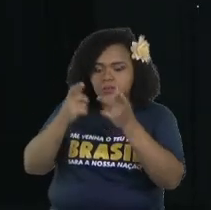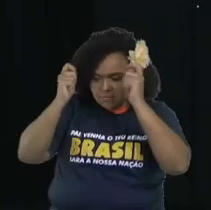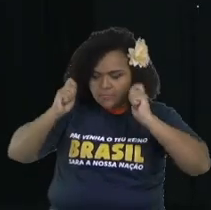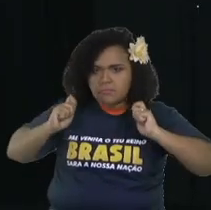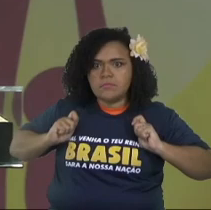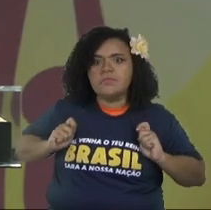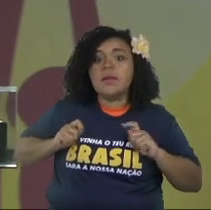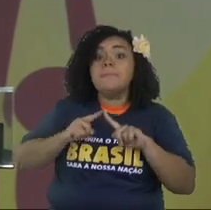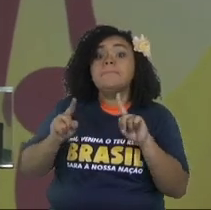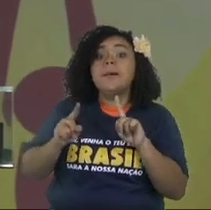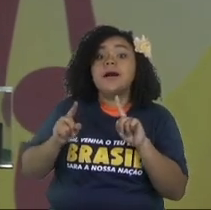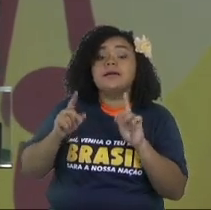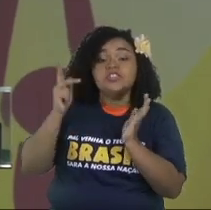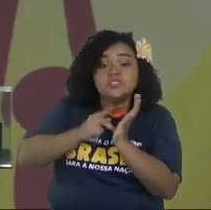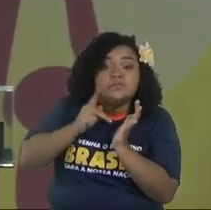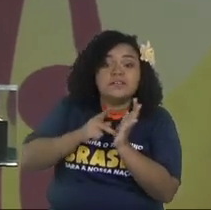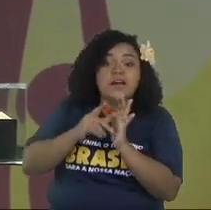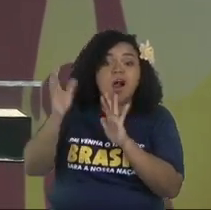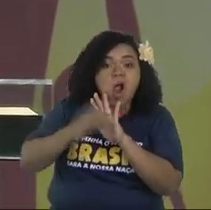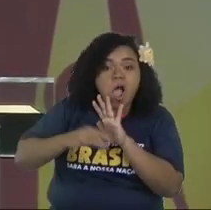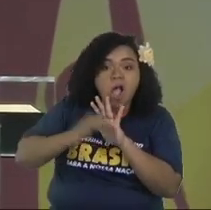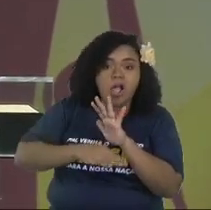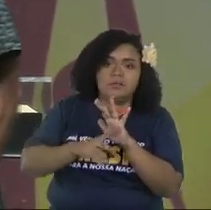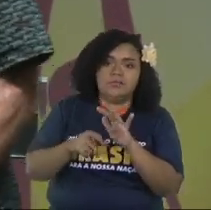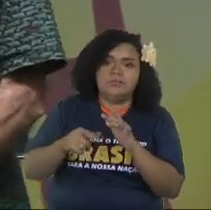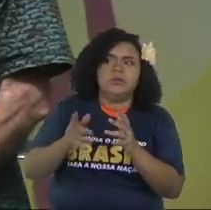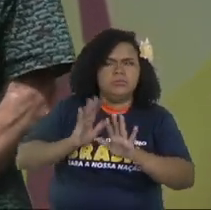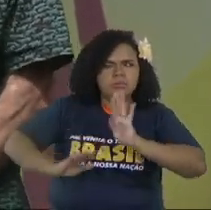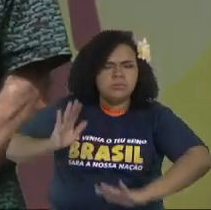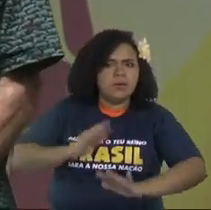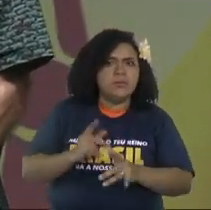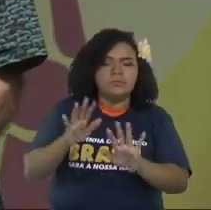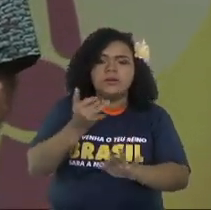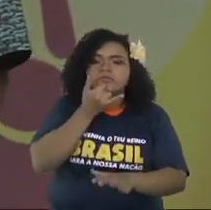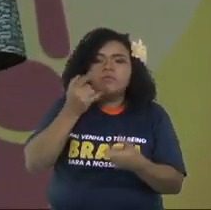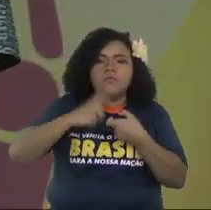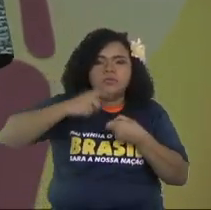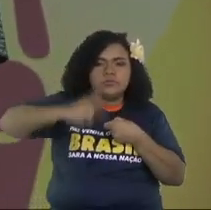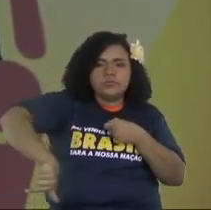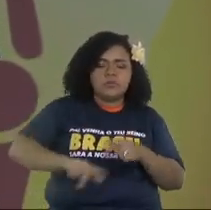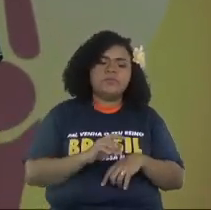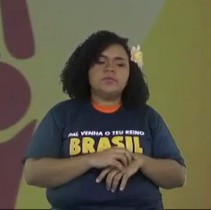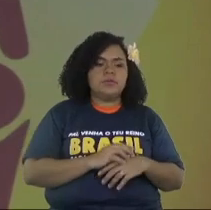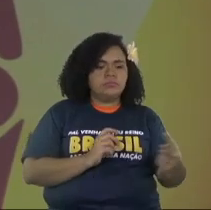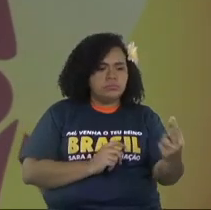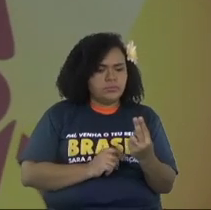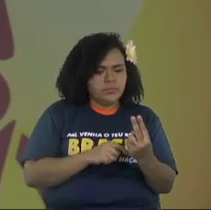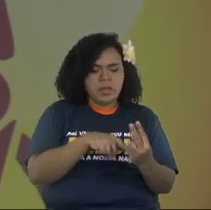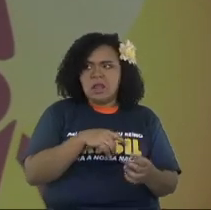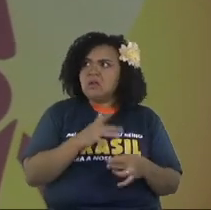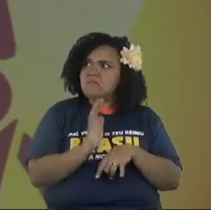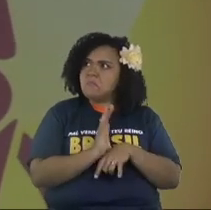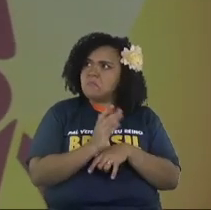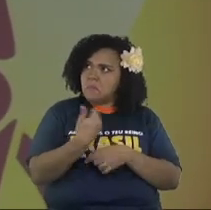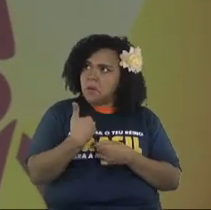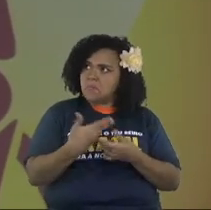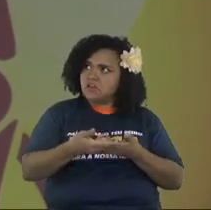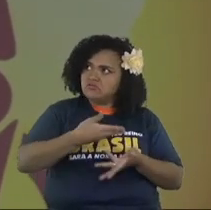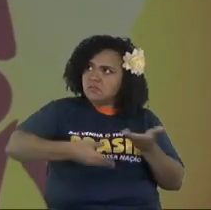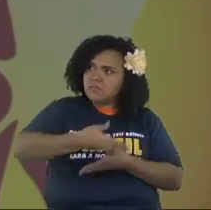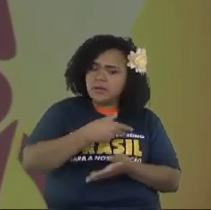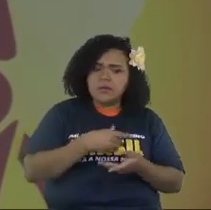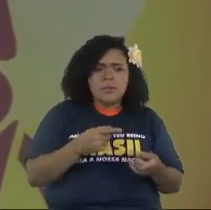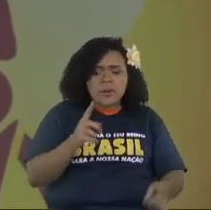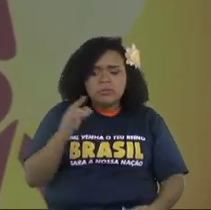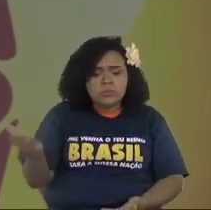friend of mine and they snitched his family so he was with his partner there he's gonna